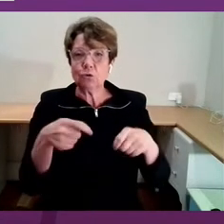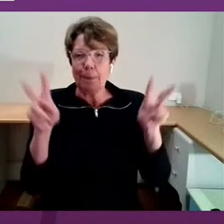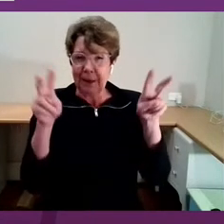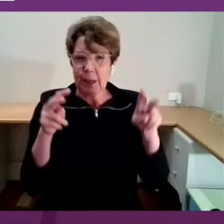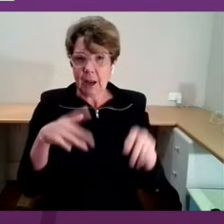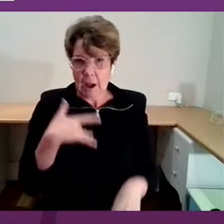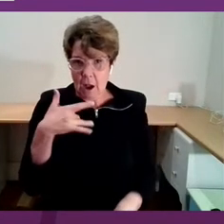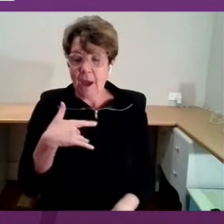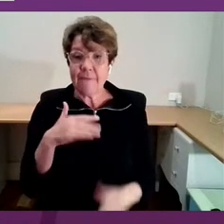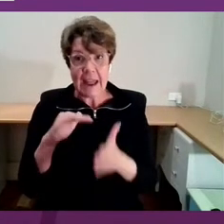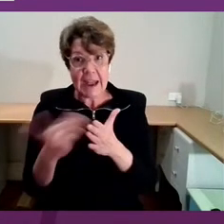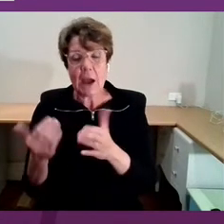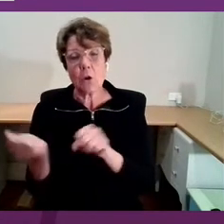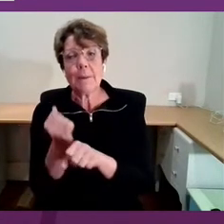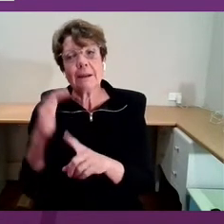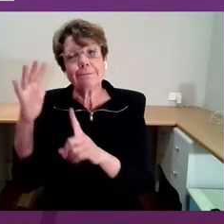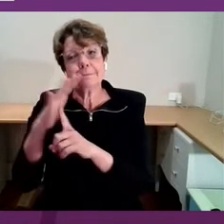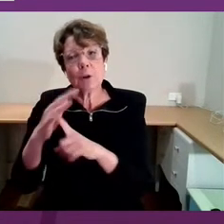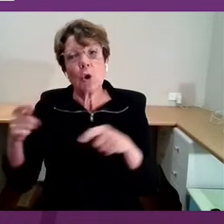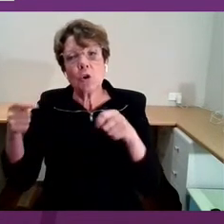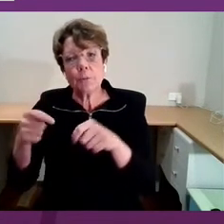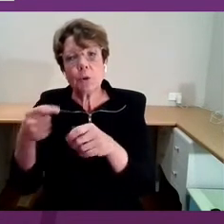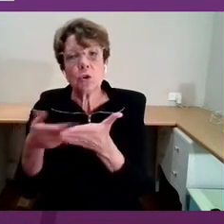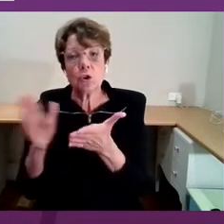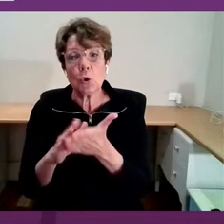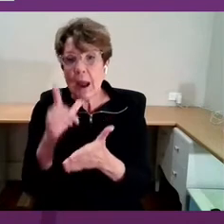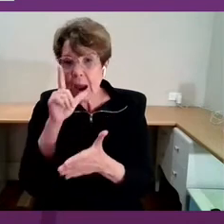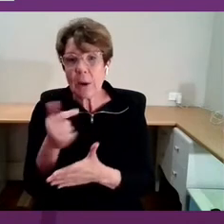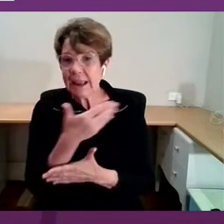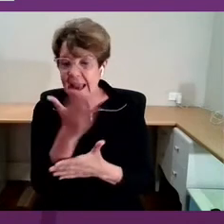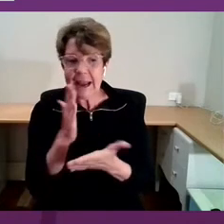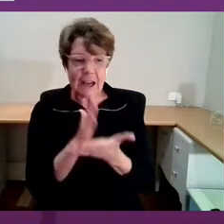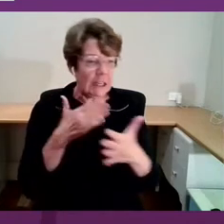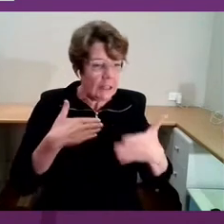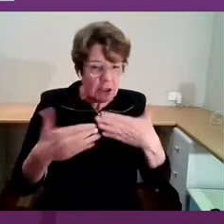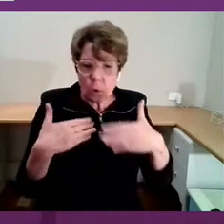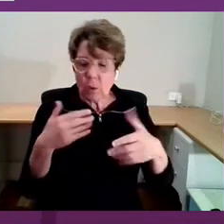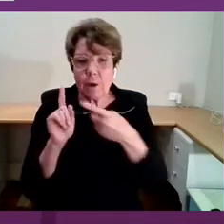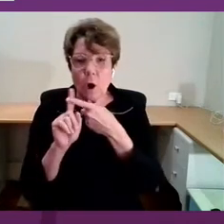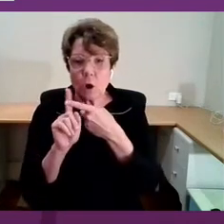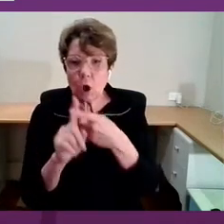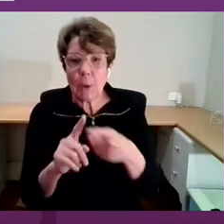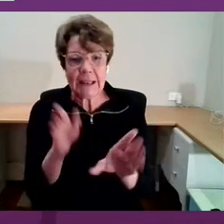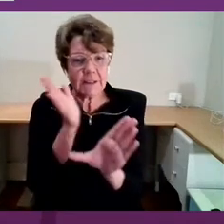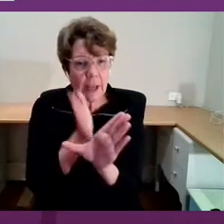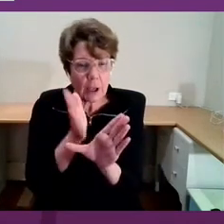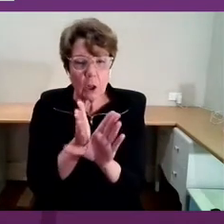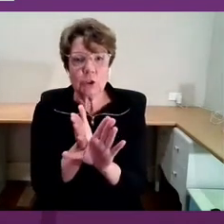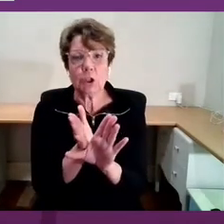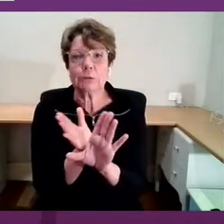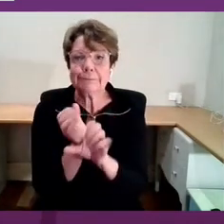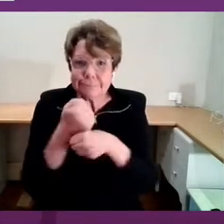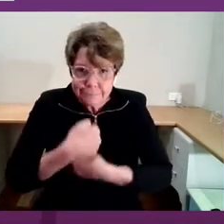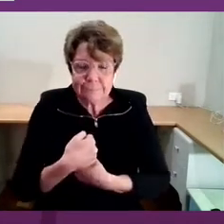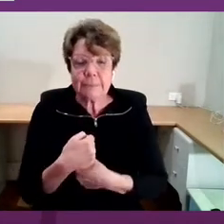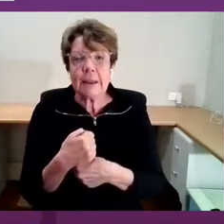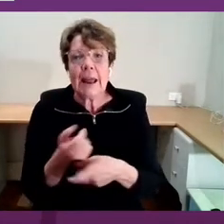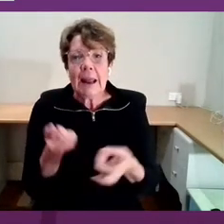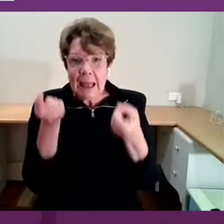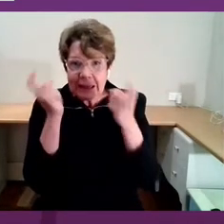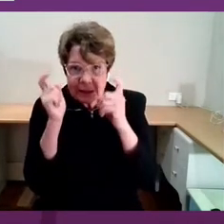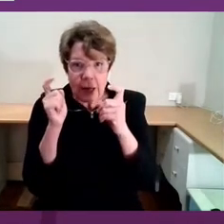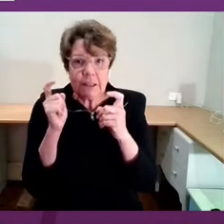make a vital contribution as to how we can deal with the ongoing psychological distress and anxiety that so many of us